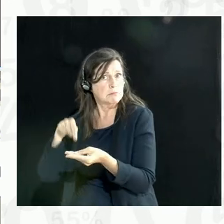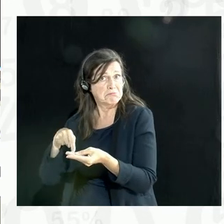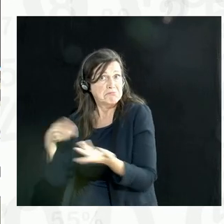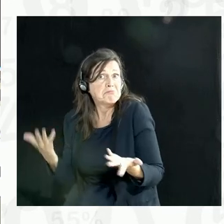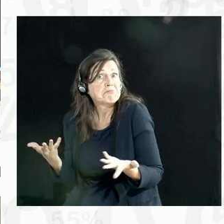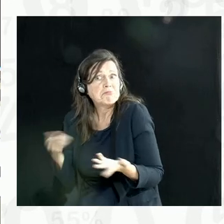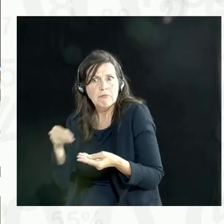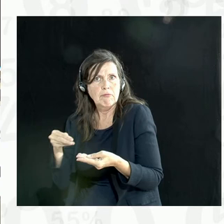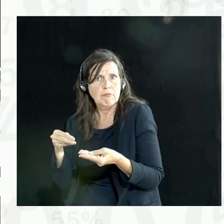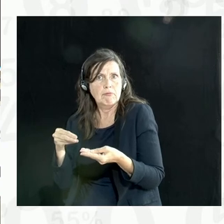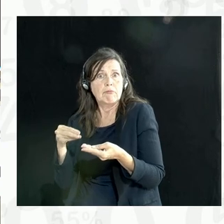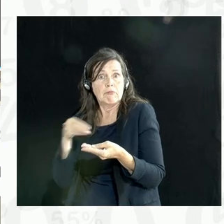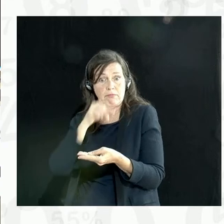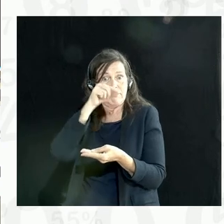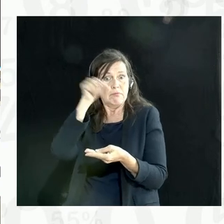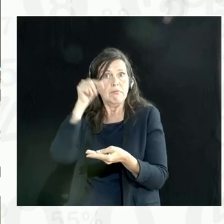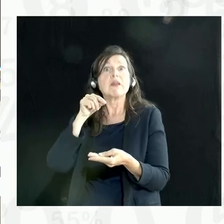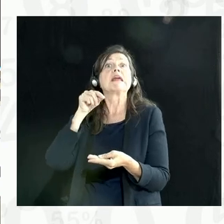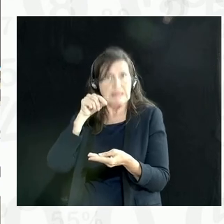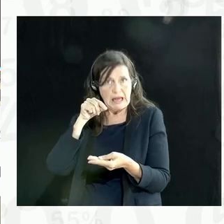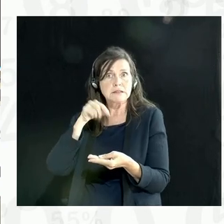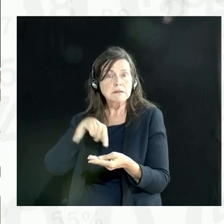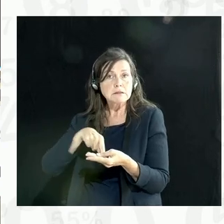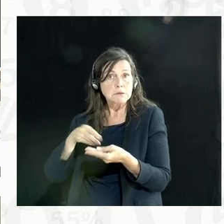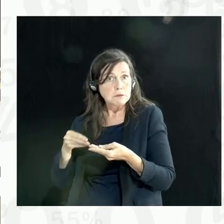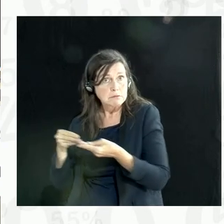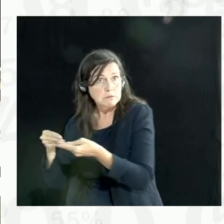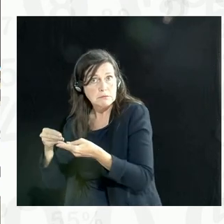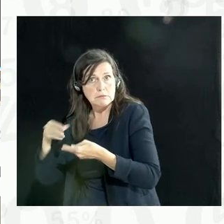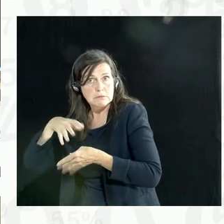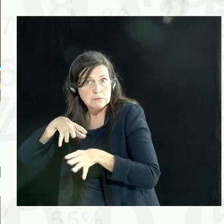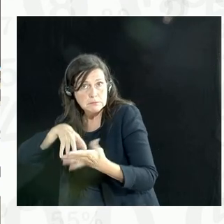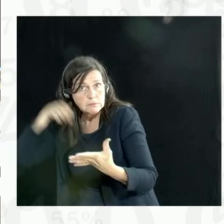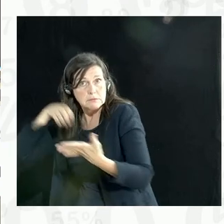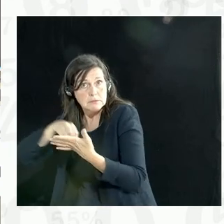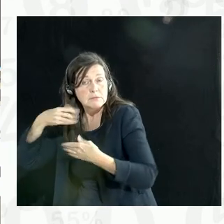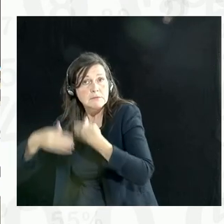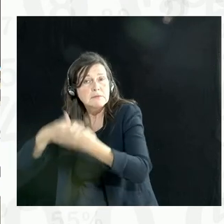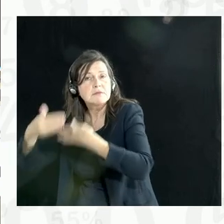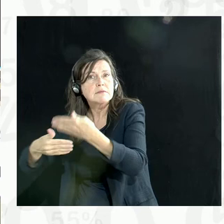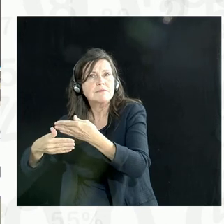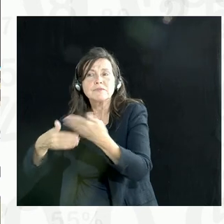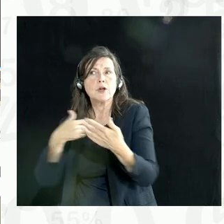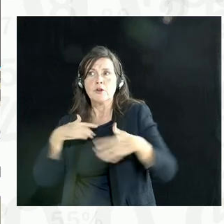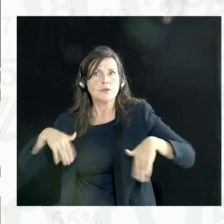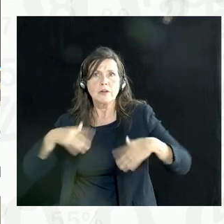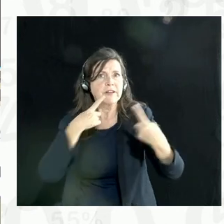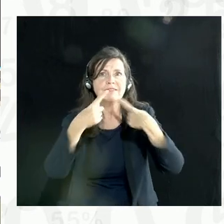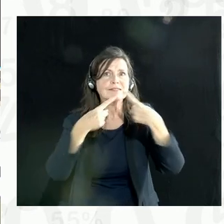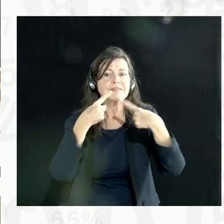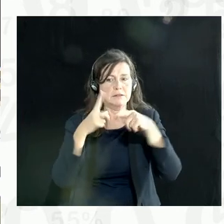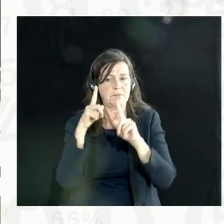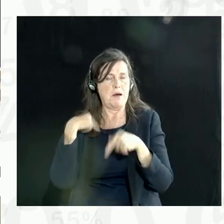then what norms, what regulations attach to that? We haven't quite had that conversation yet, but we really need to.